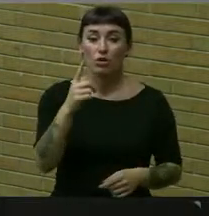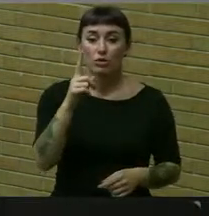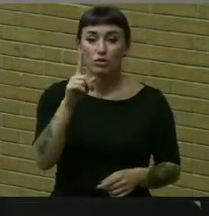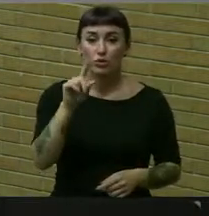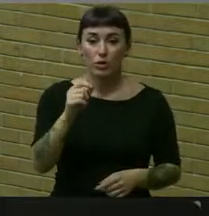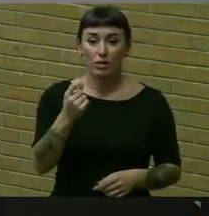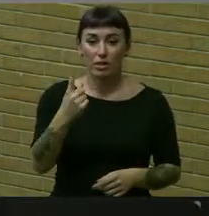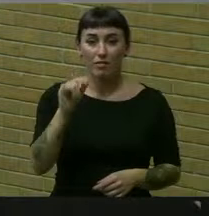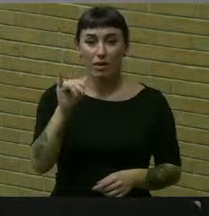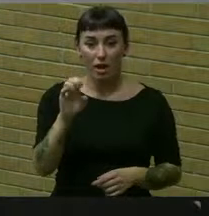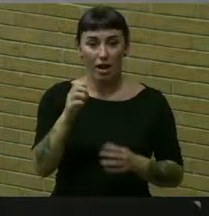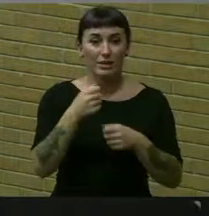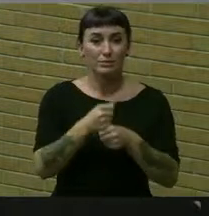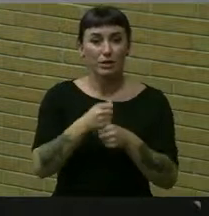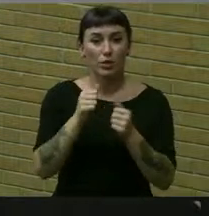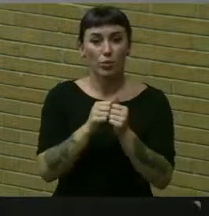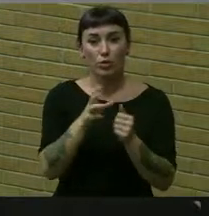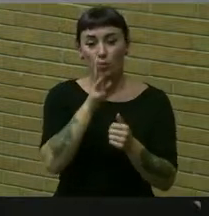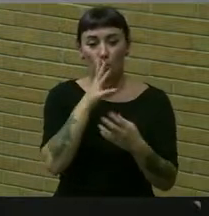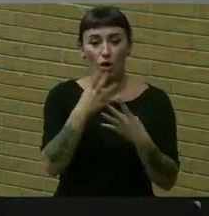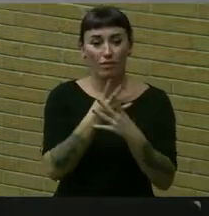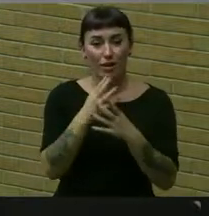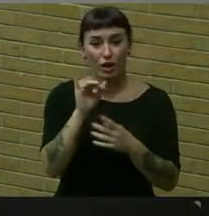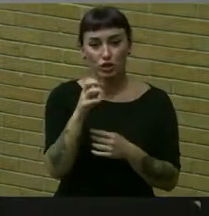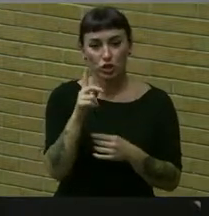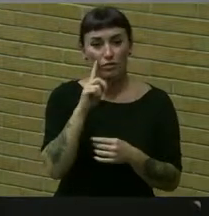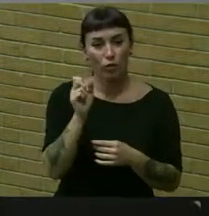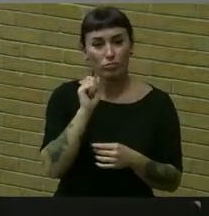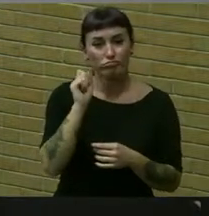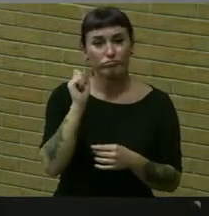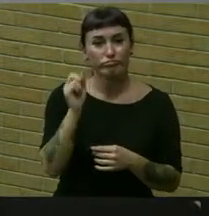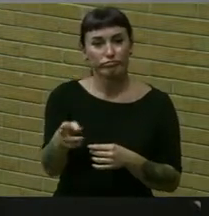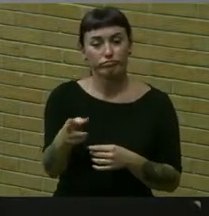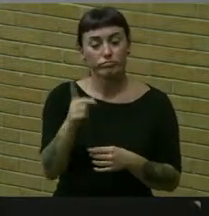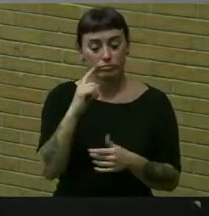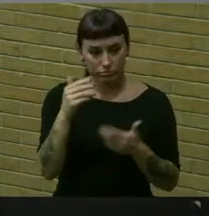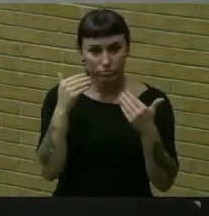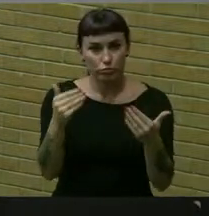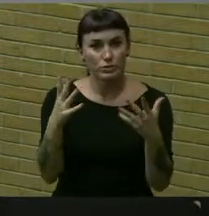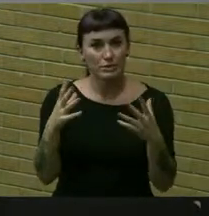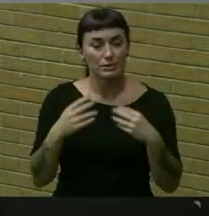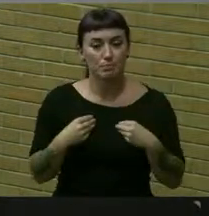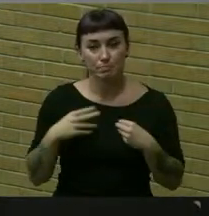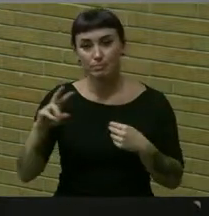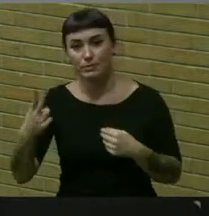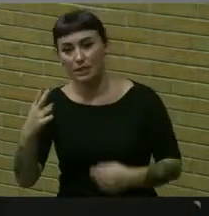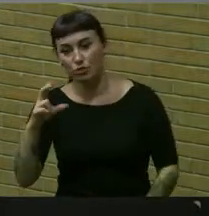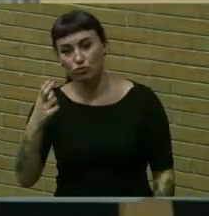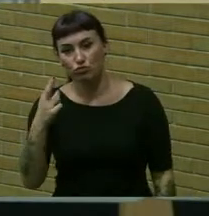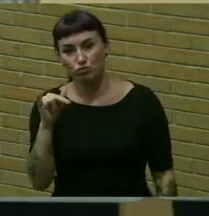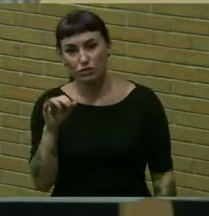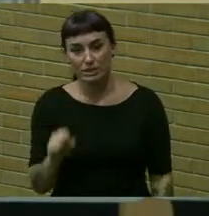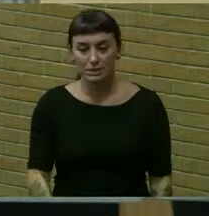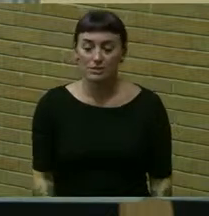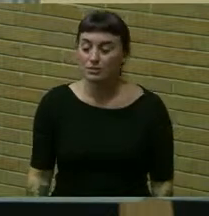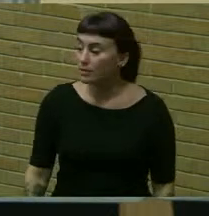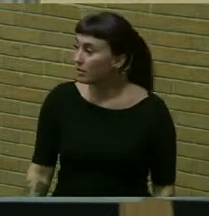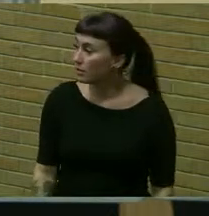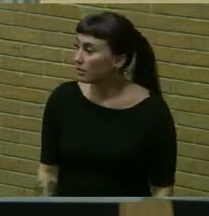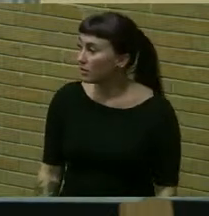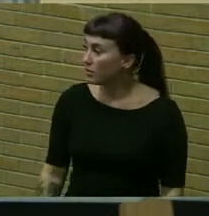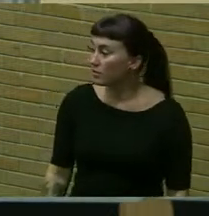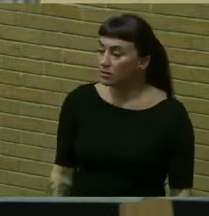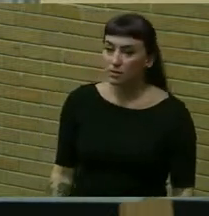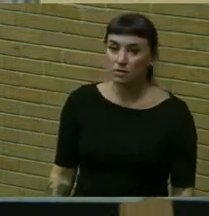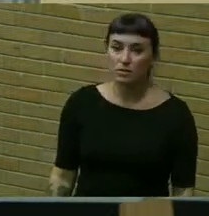maker with water filter as junk for disposal i move that we adopt the resolution before us second this is